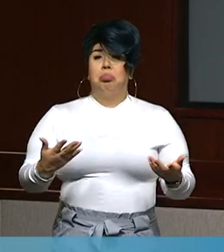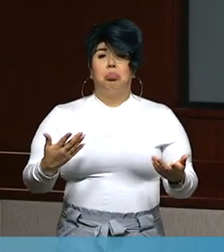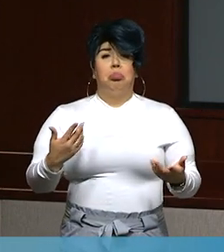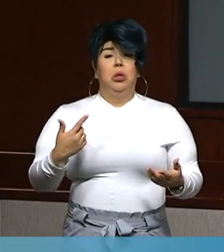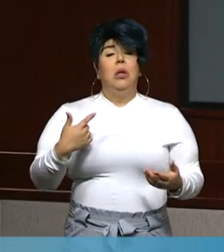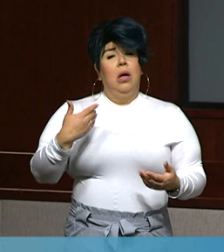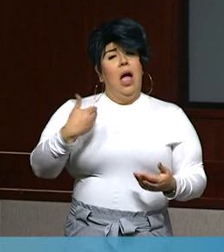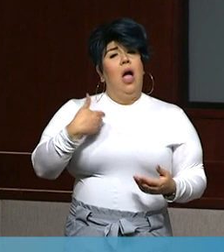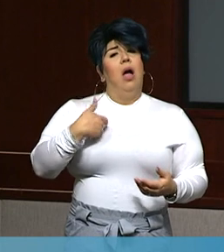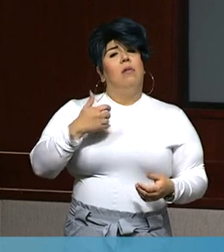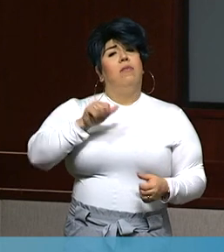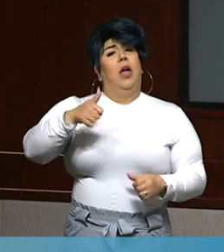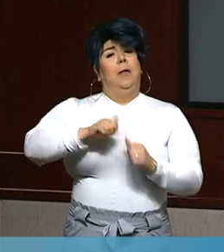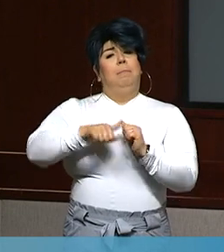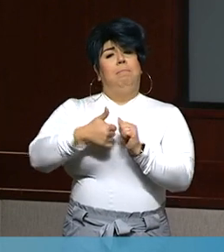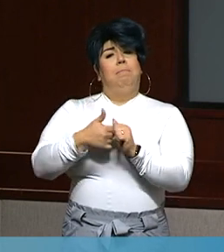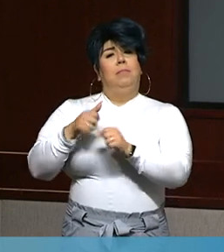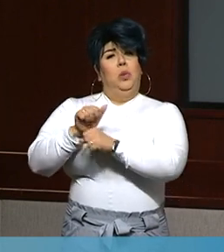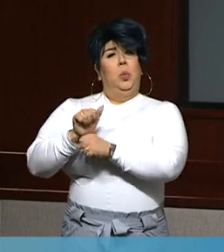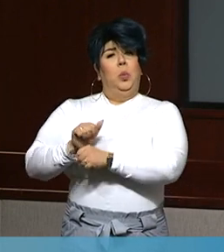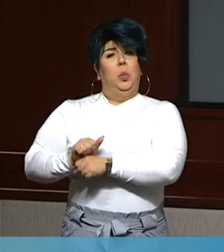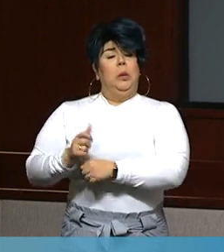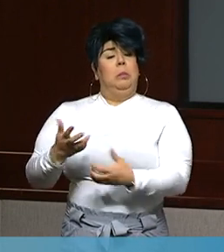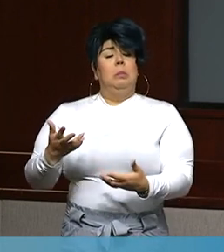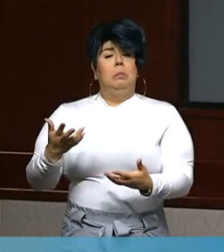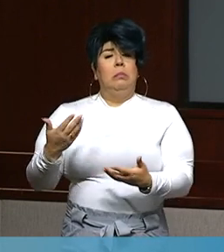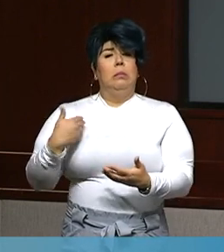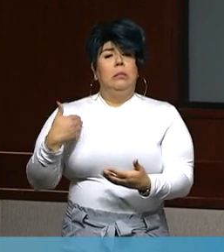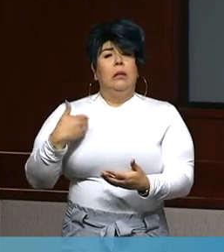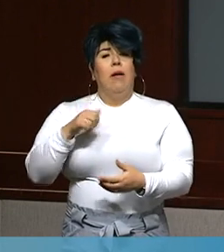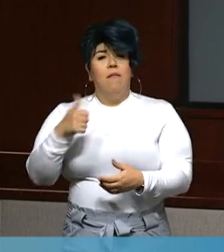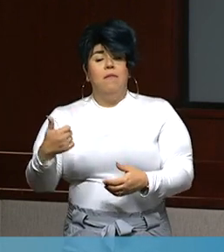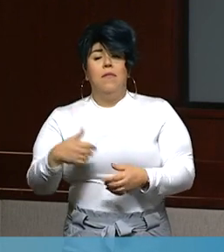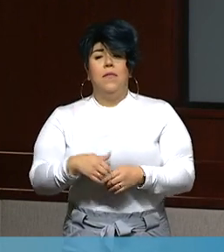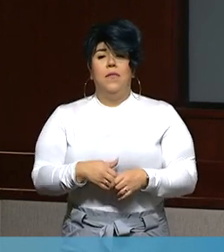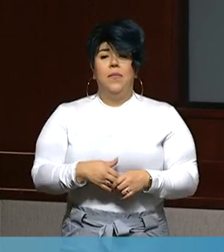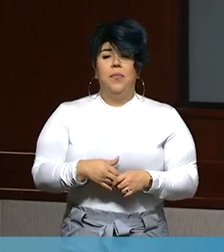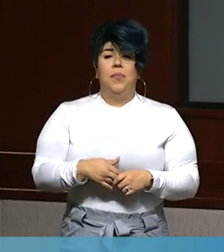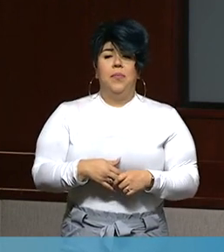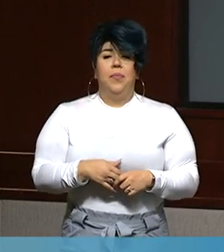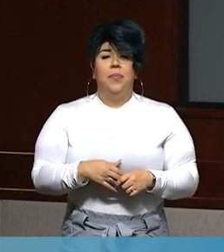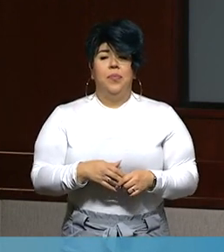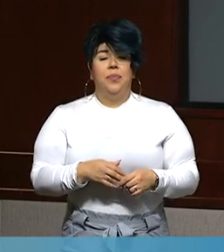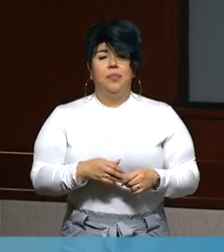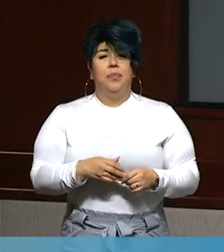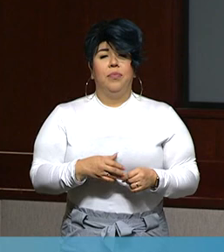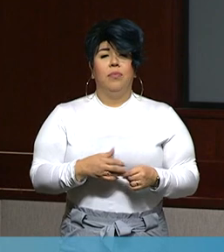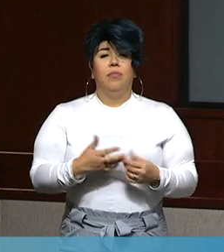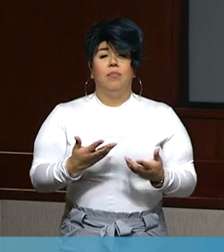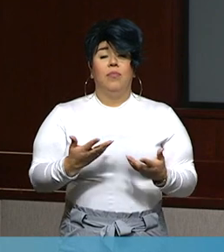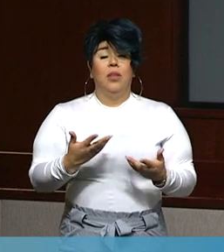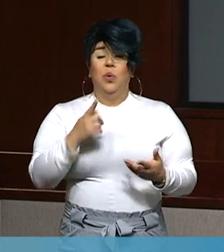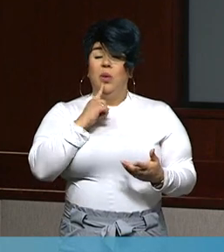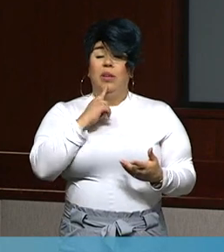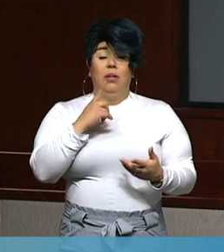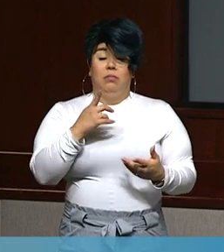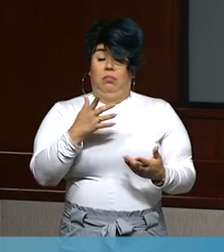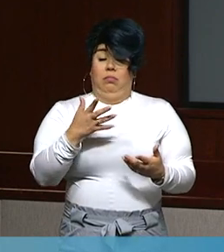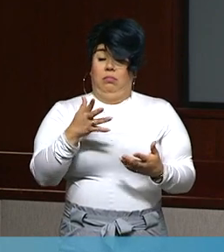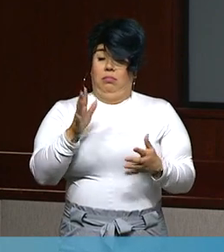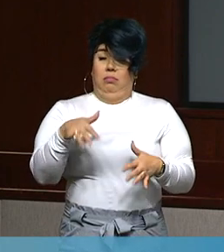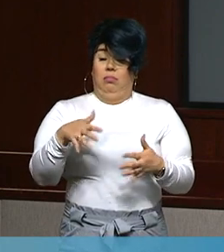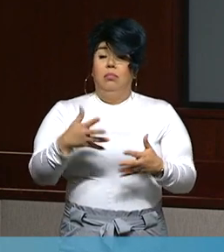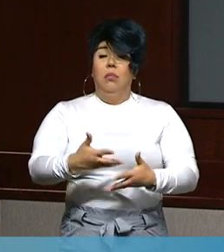other work that Ms. Kerrigan walked through in detail in her comments earlier, which is a tremendous amount of work.